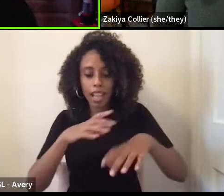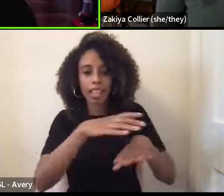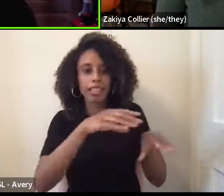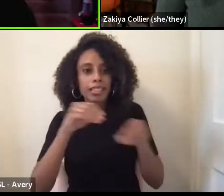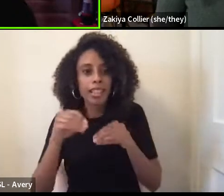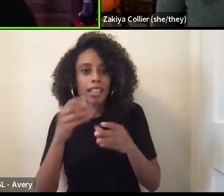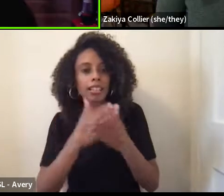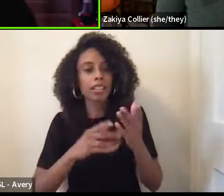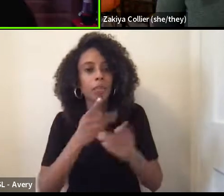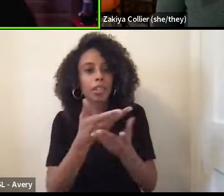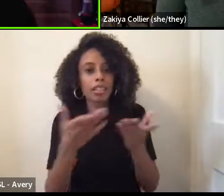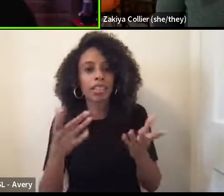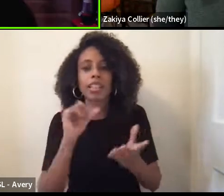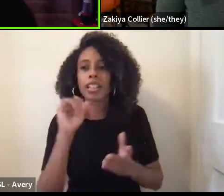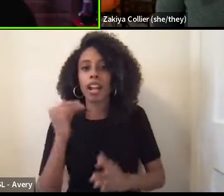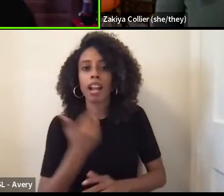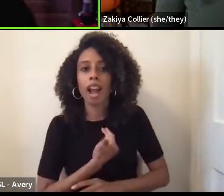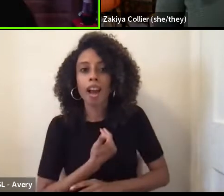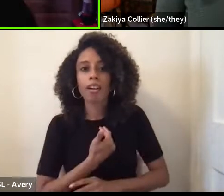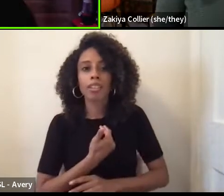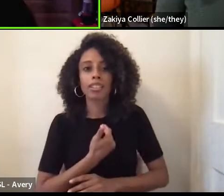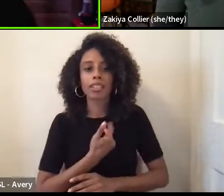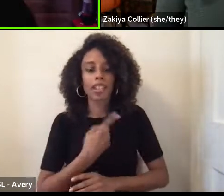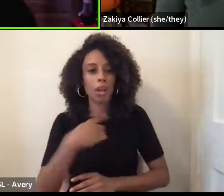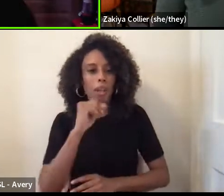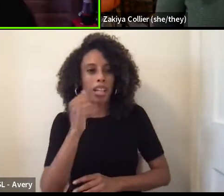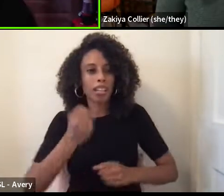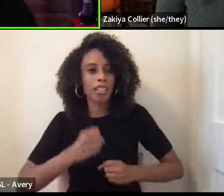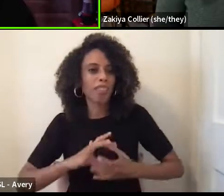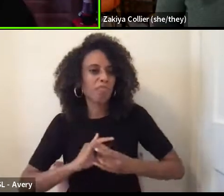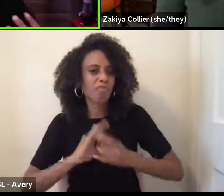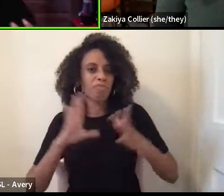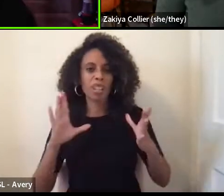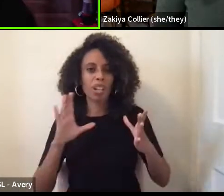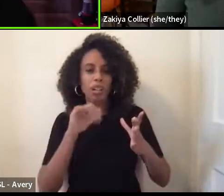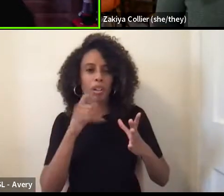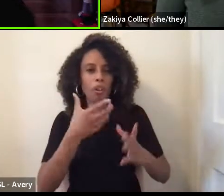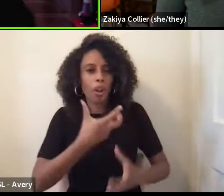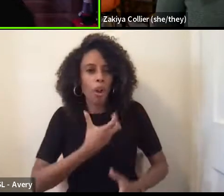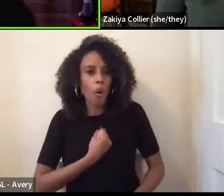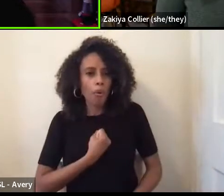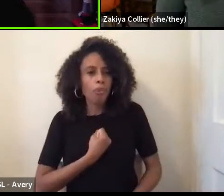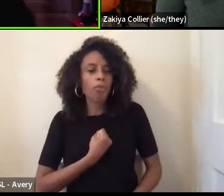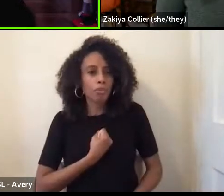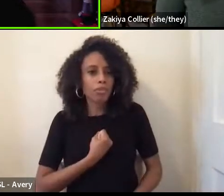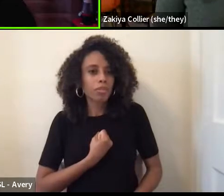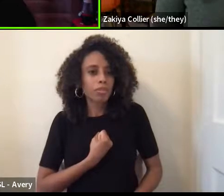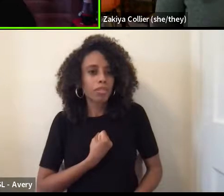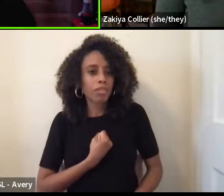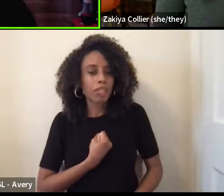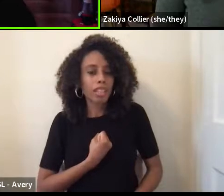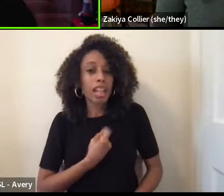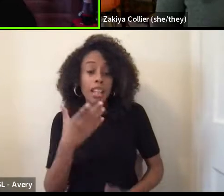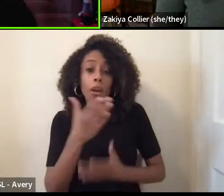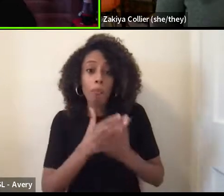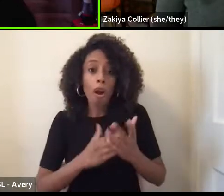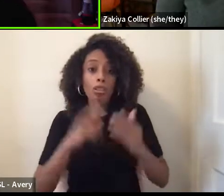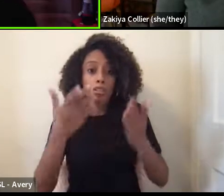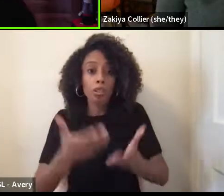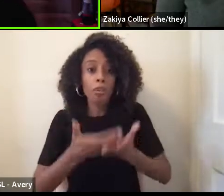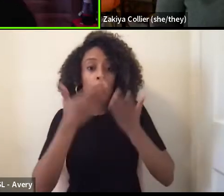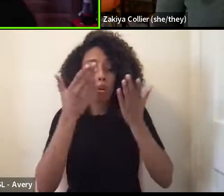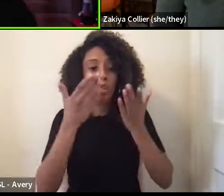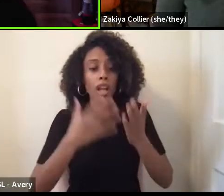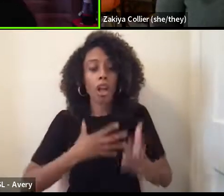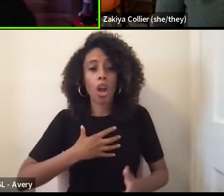be shouldering and holding on to, um, because they are, you know, parts of upholding white supremacy. But again, the more